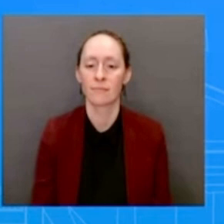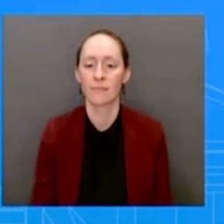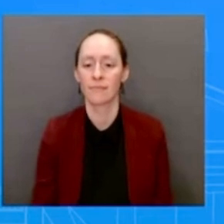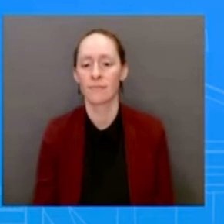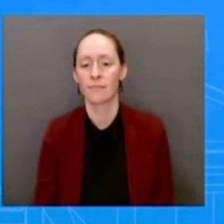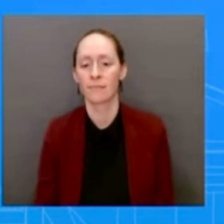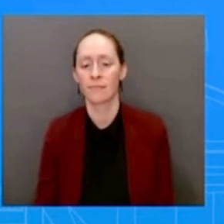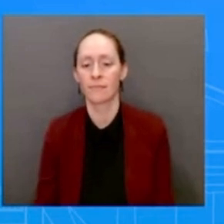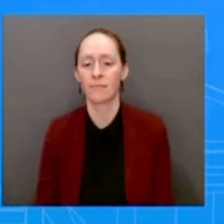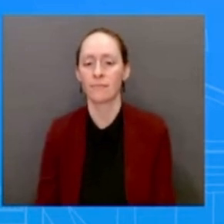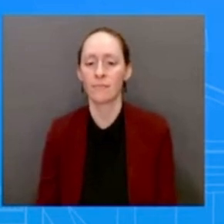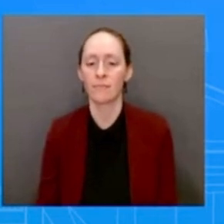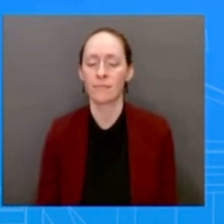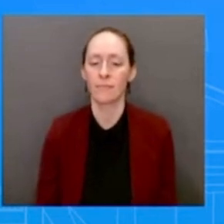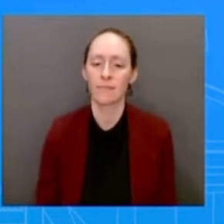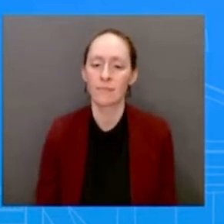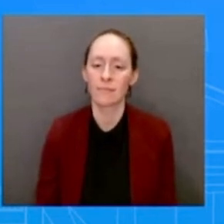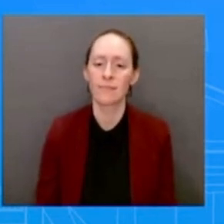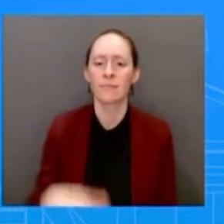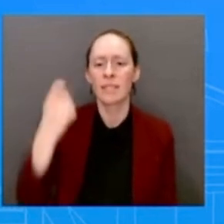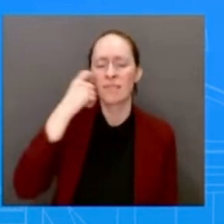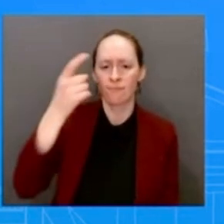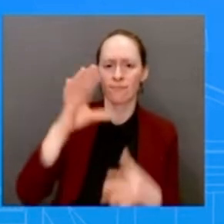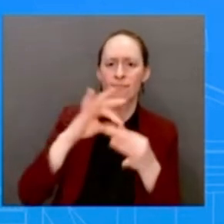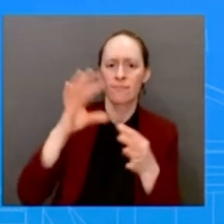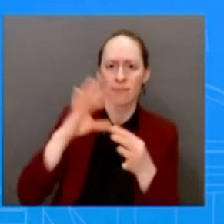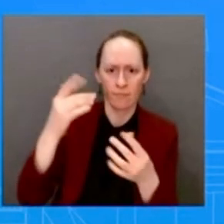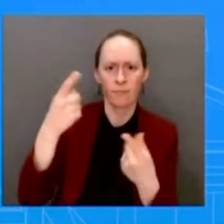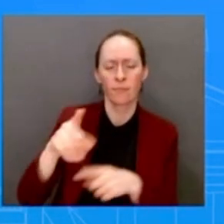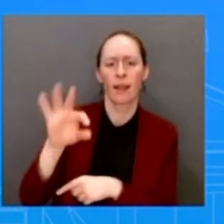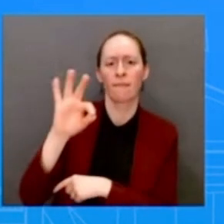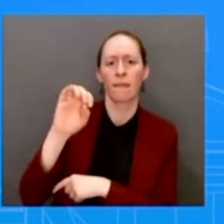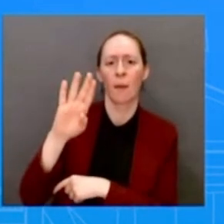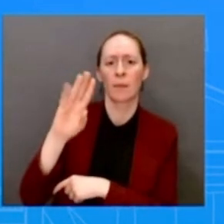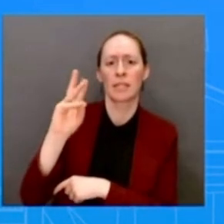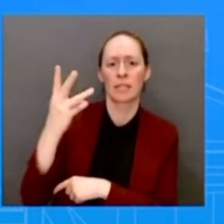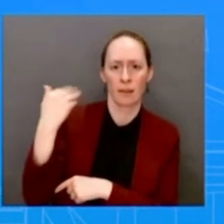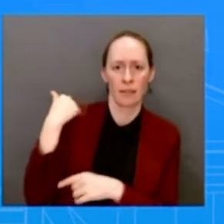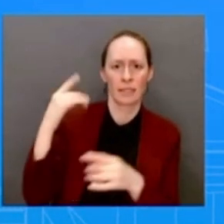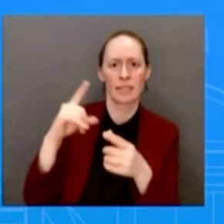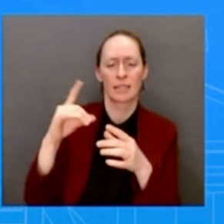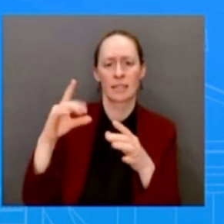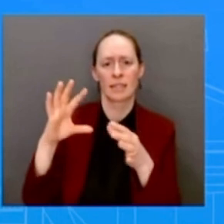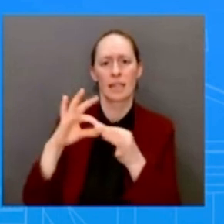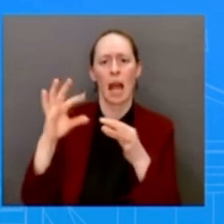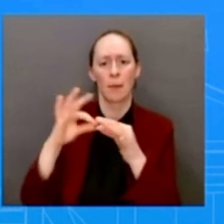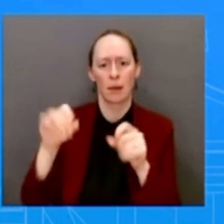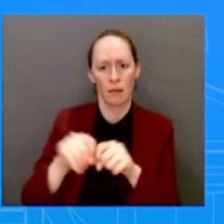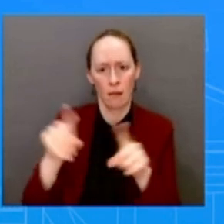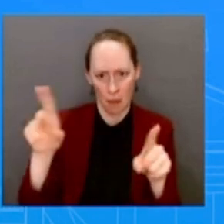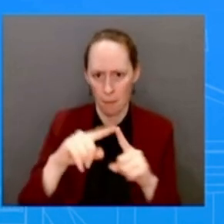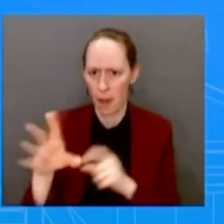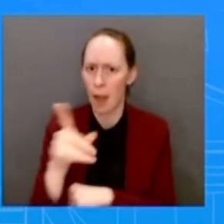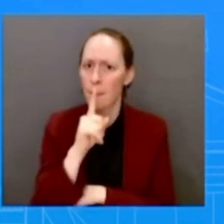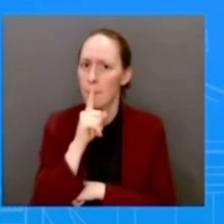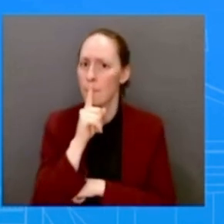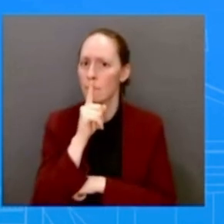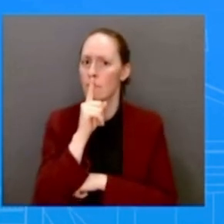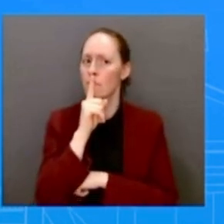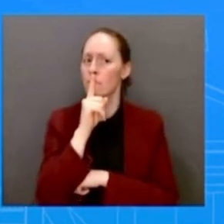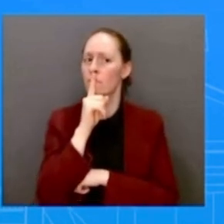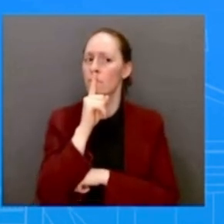but it's not a broad statement about D.C. statehood. It specifically says that the administration opposes